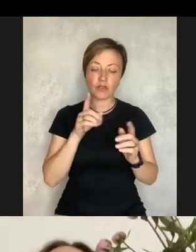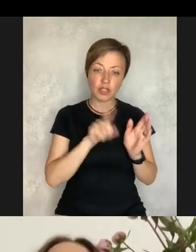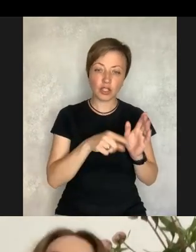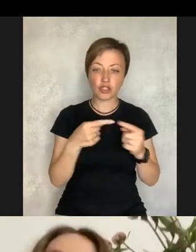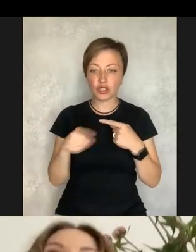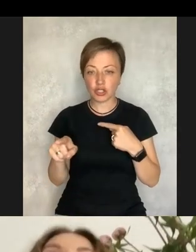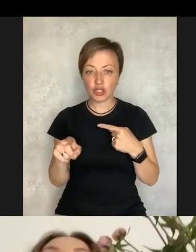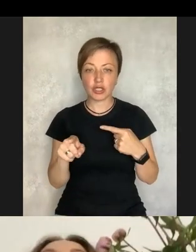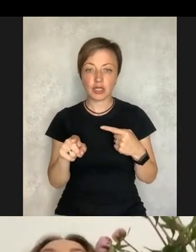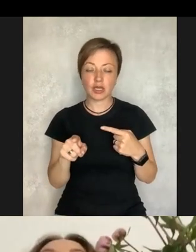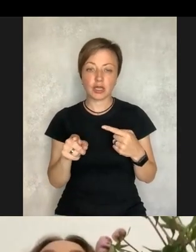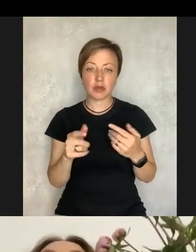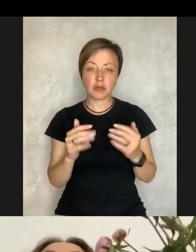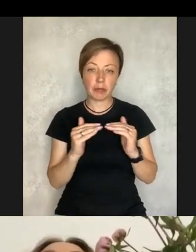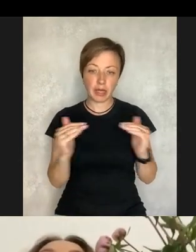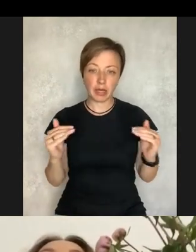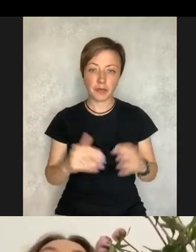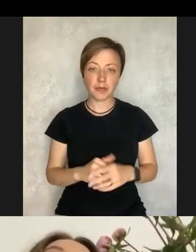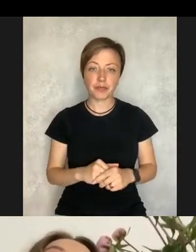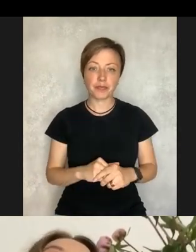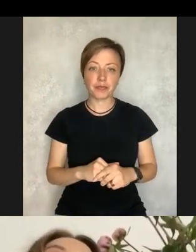it to different degrees.